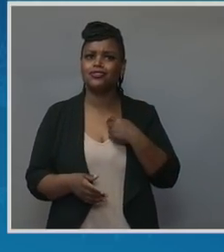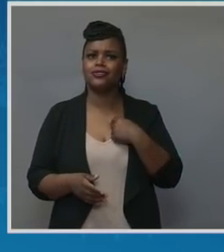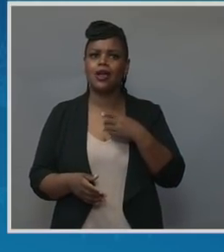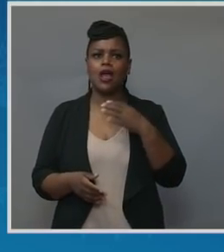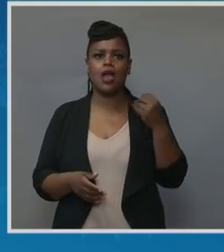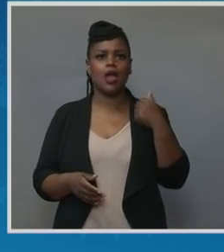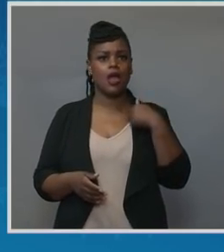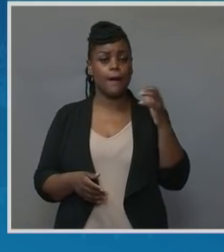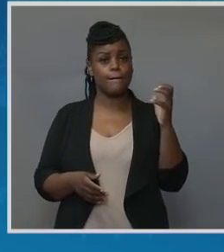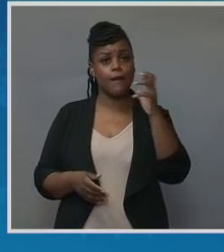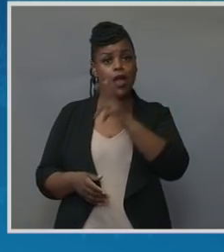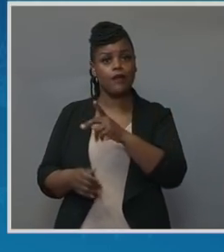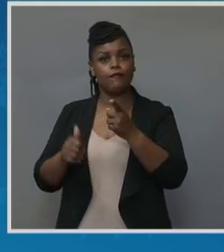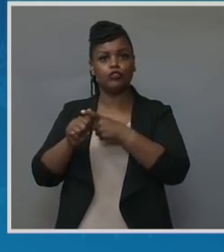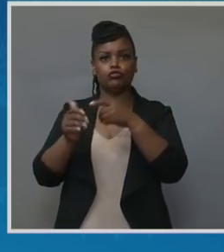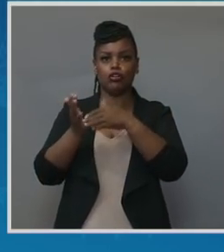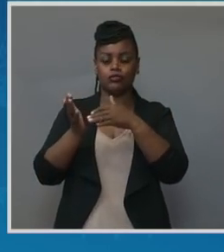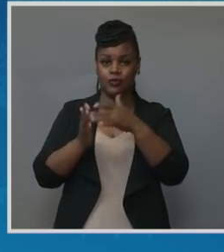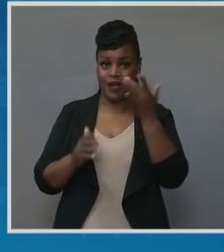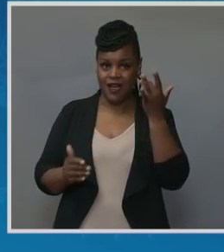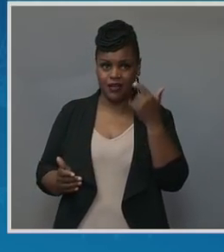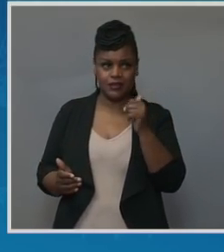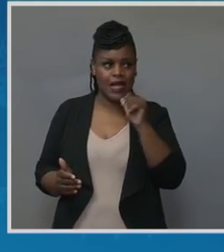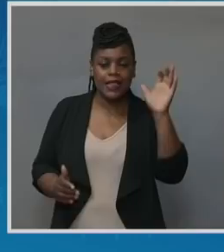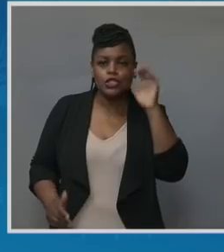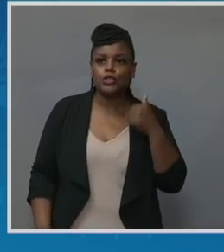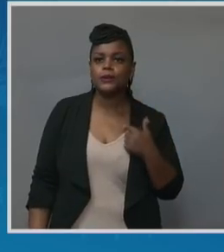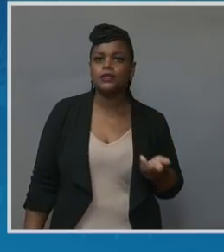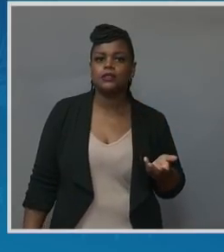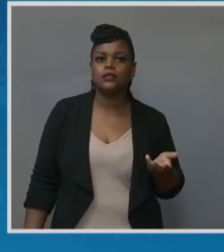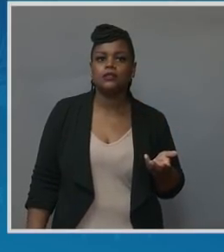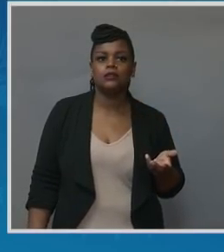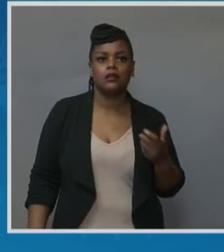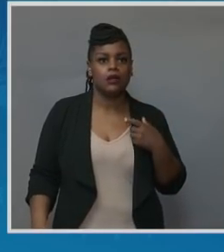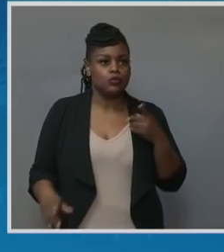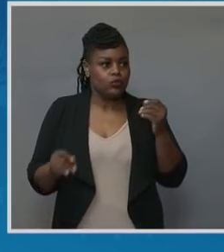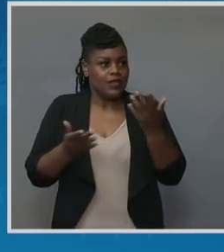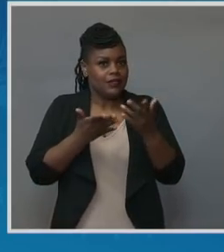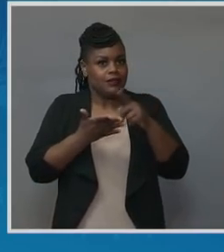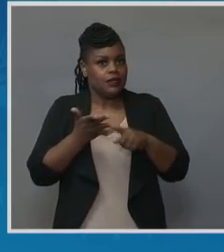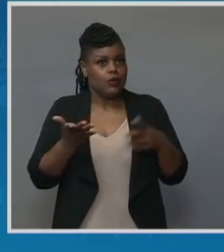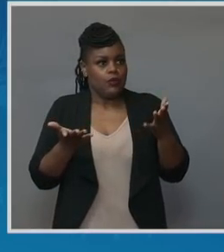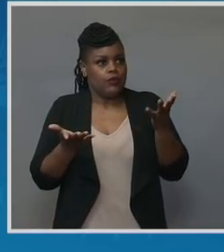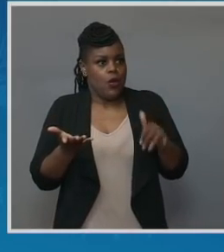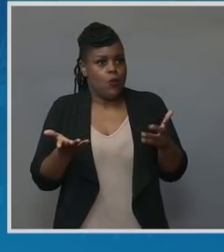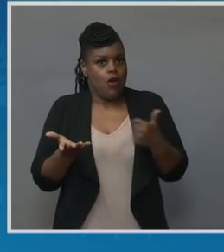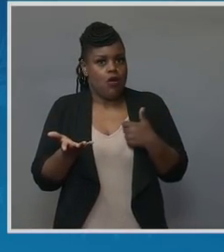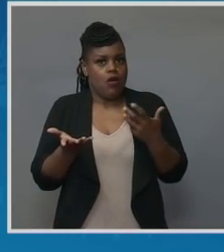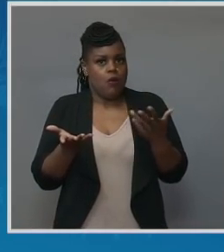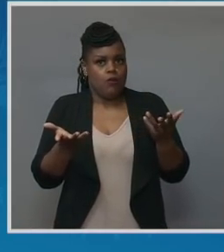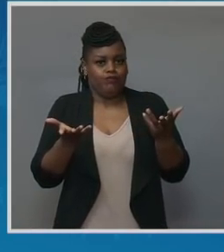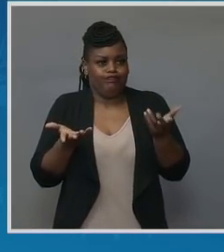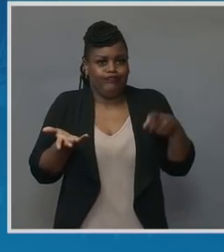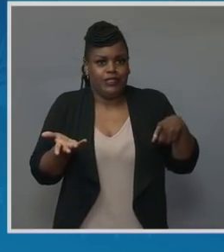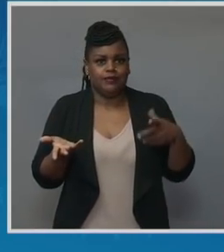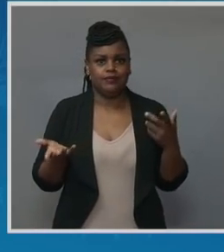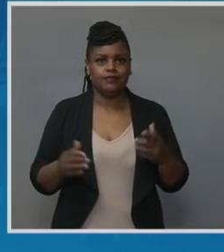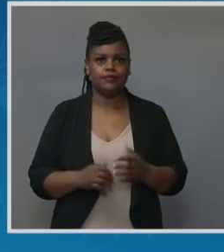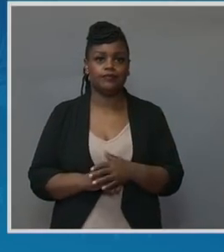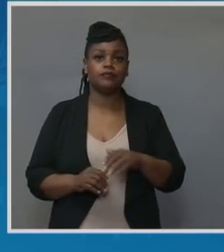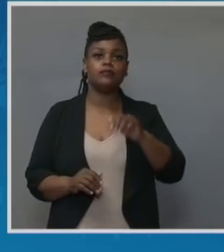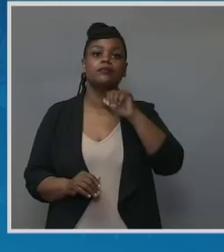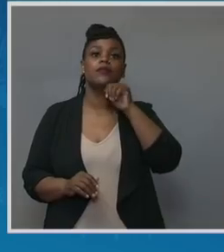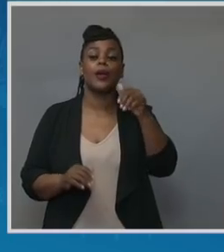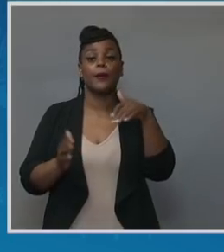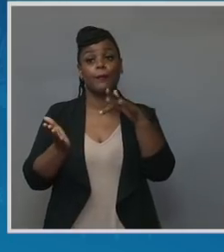my first doctor because I wasn't being heard. They weren't doing things that me as a non-medical person knew